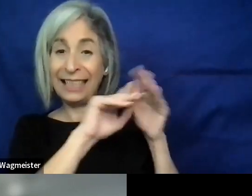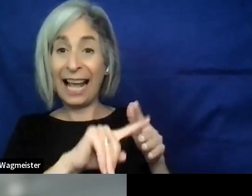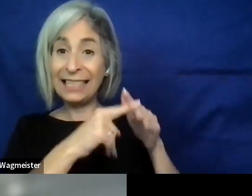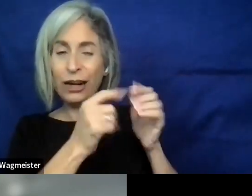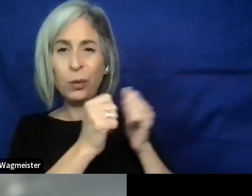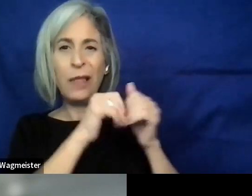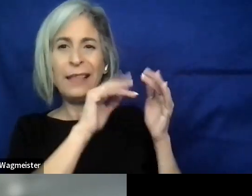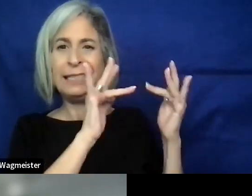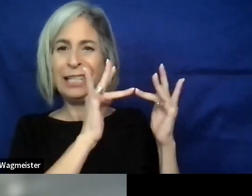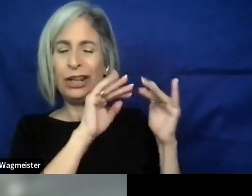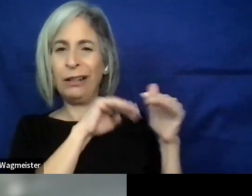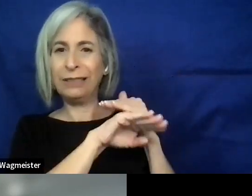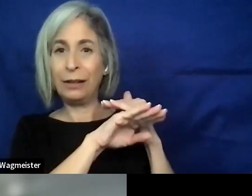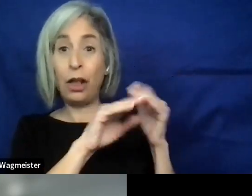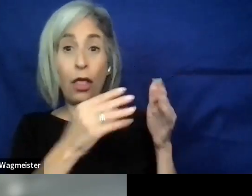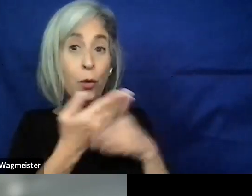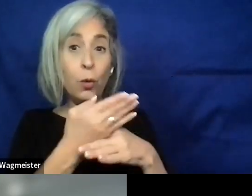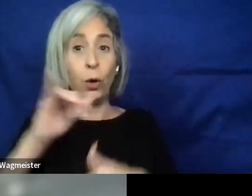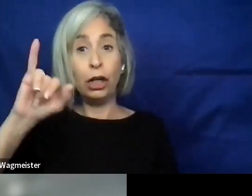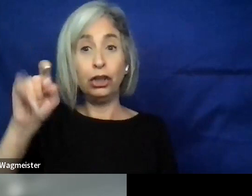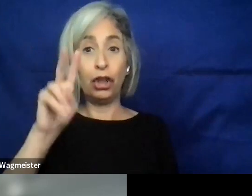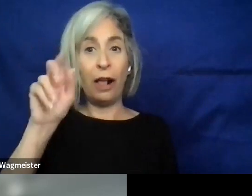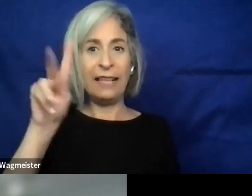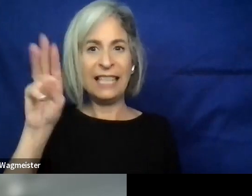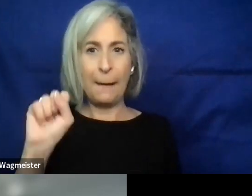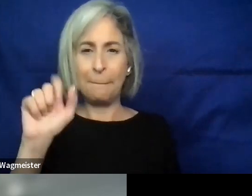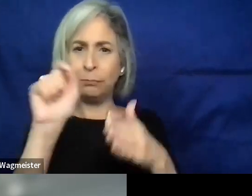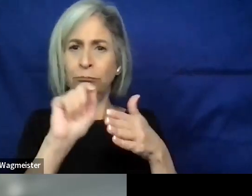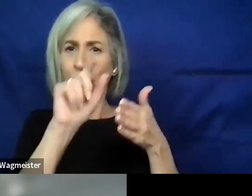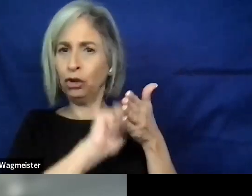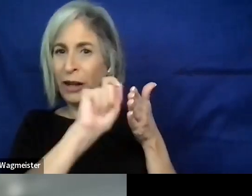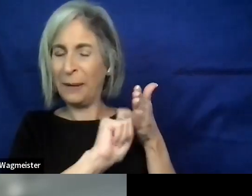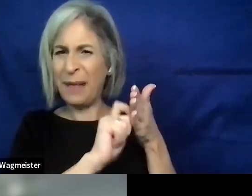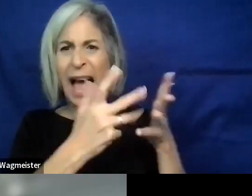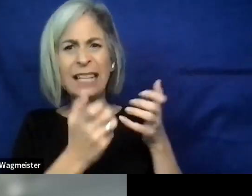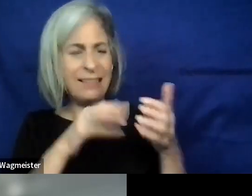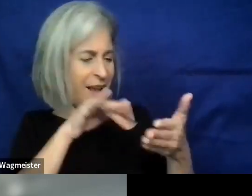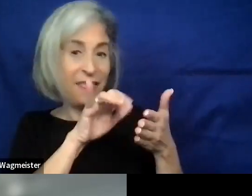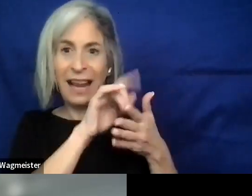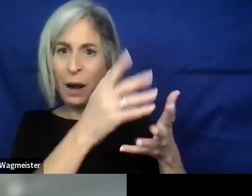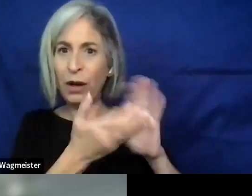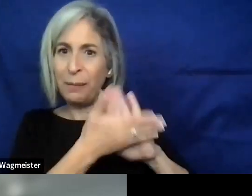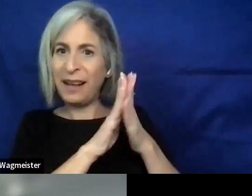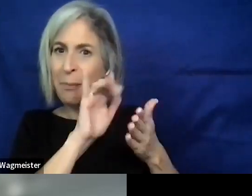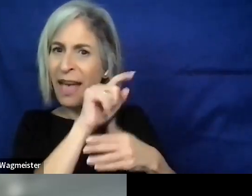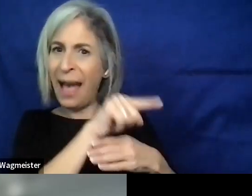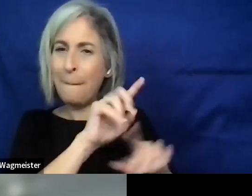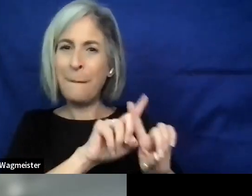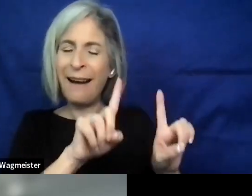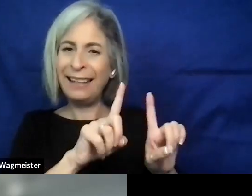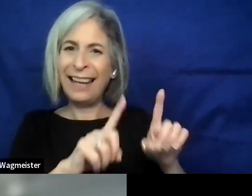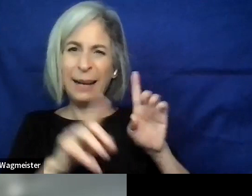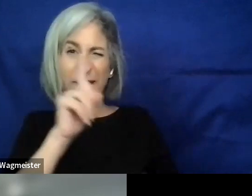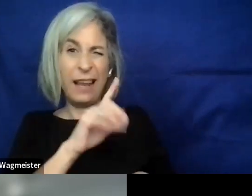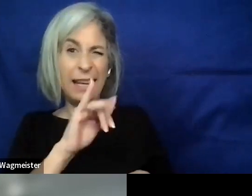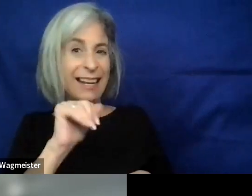digital accessibility via journalism. I studied journalism, wanted to be a journalist until I had to pretend I